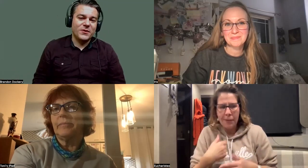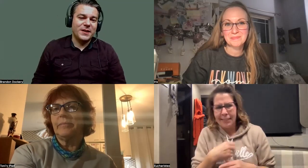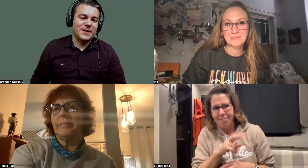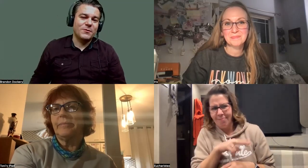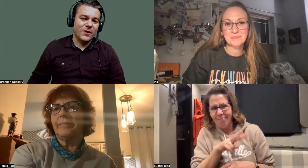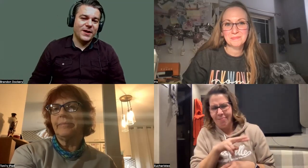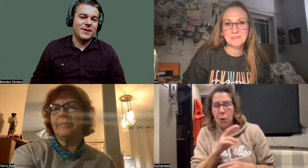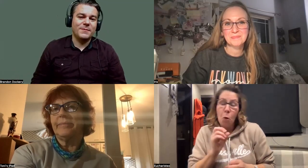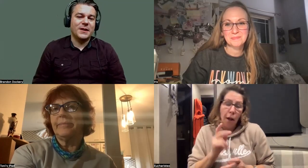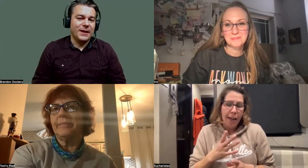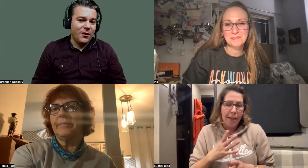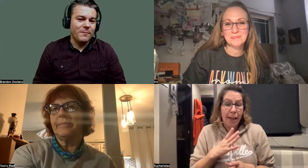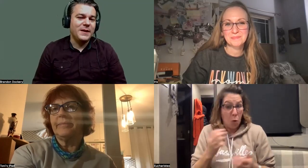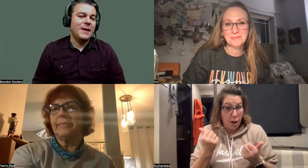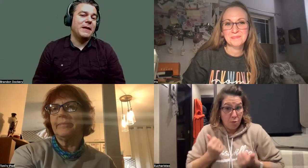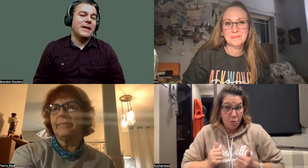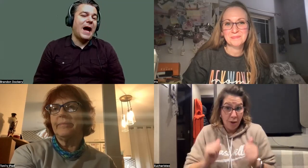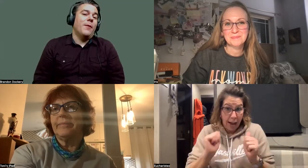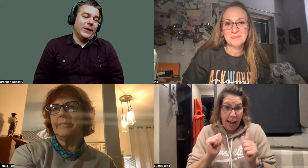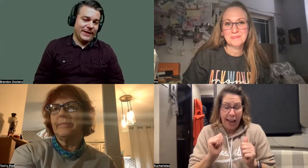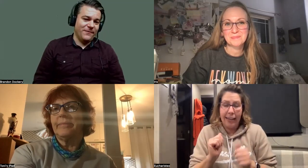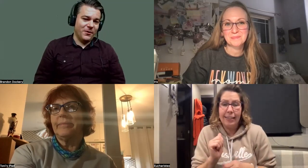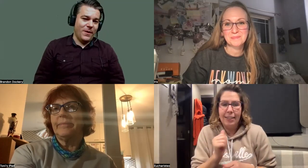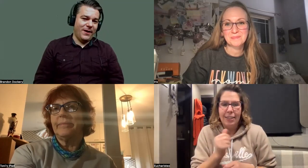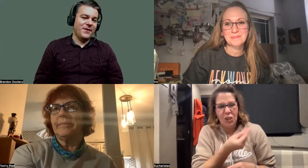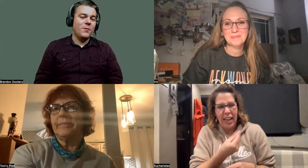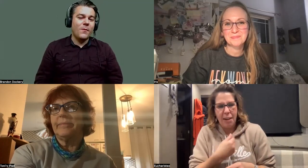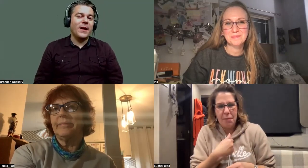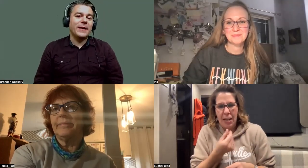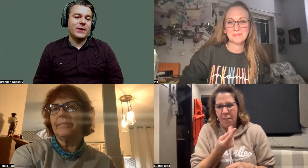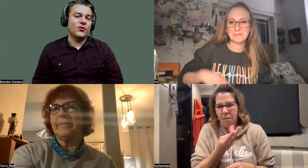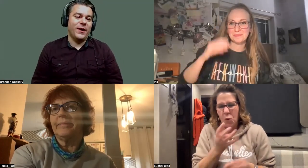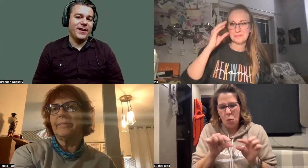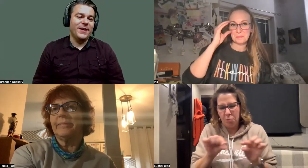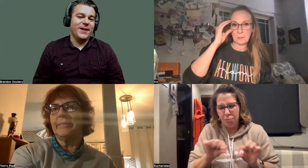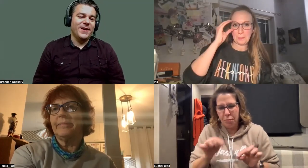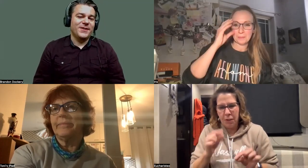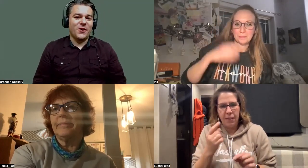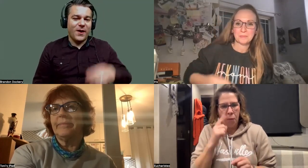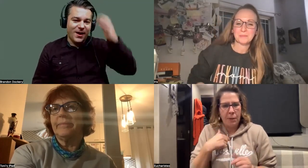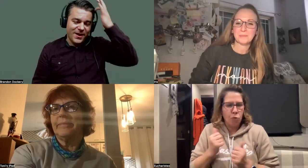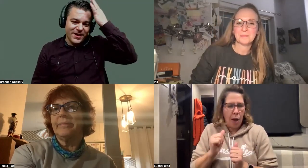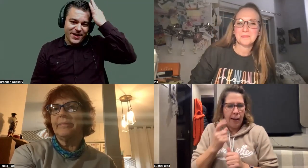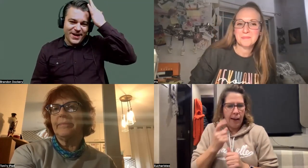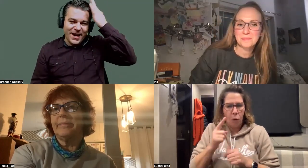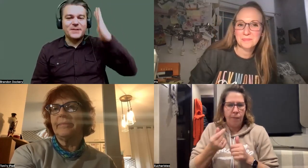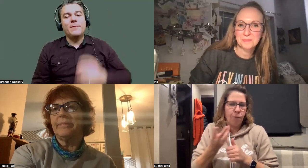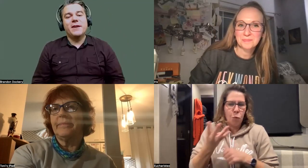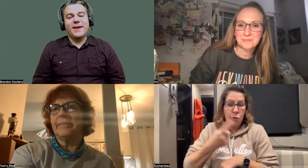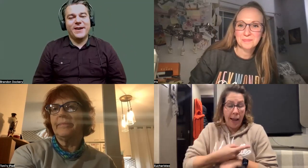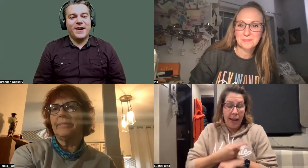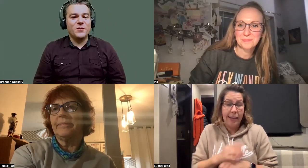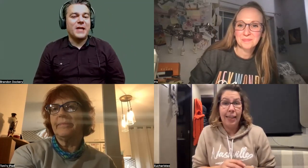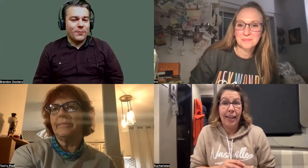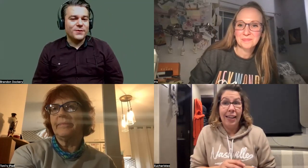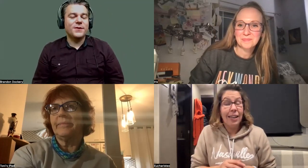pink drink, it seems great, seems like it can help me had been eyeballing it for a while. I thought, well, why don't I give it a try? So Iris gave me